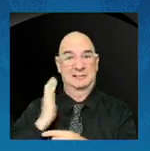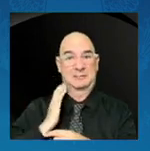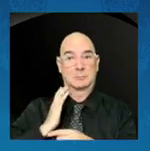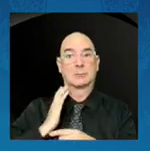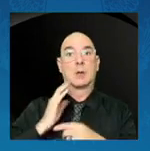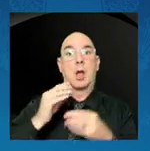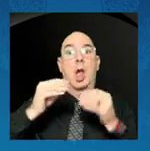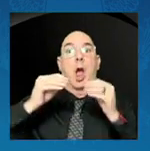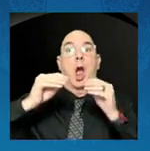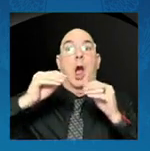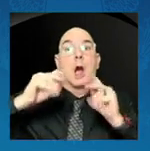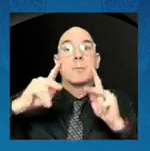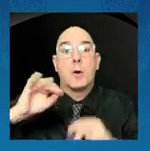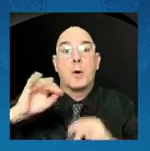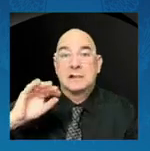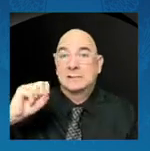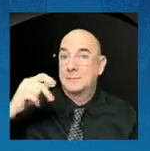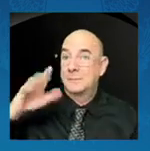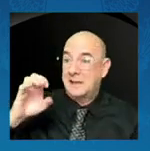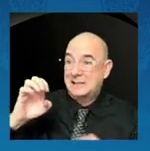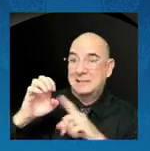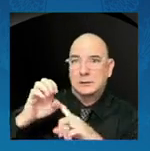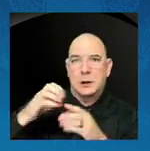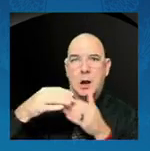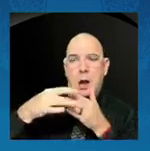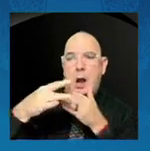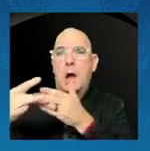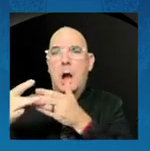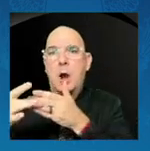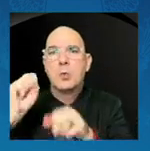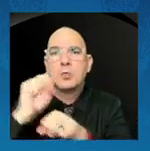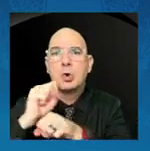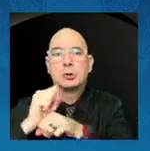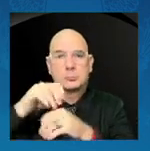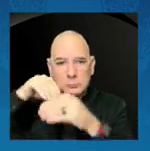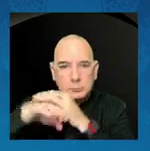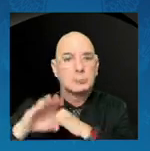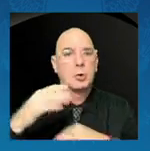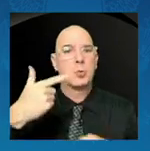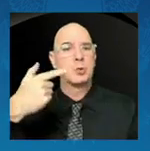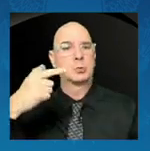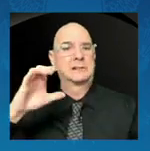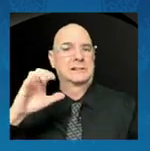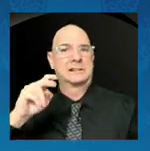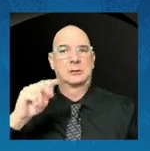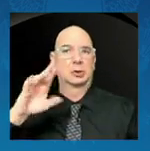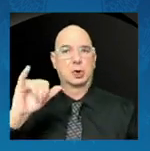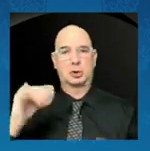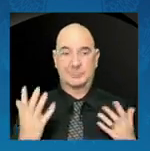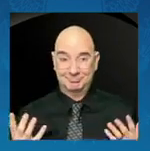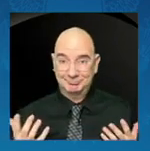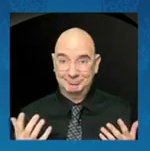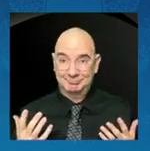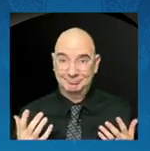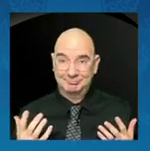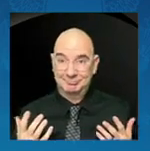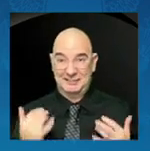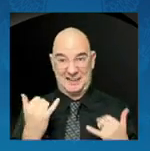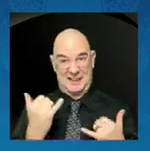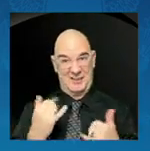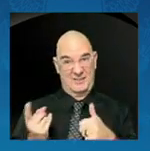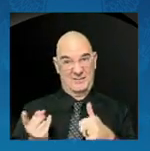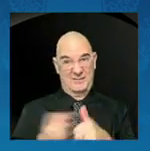in the 21st. And that is why the first order of business today is to release our space